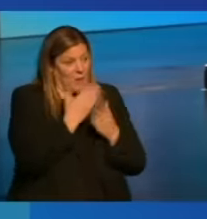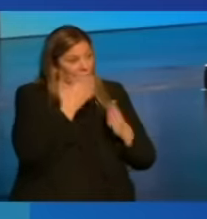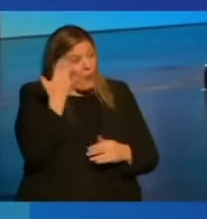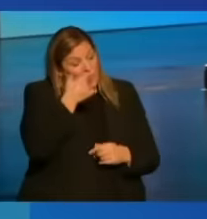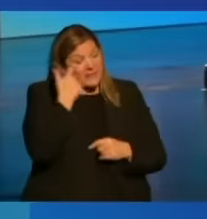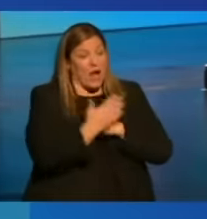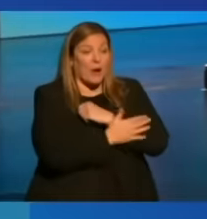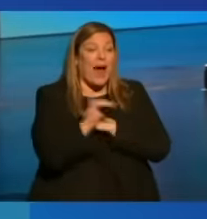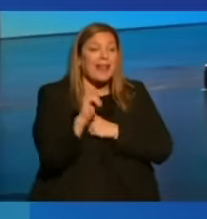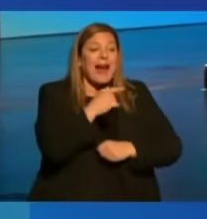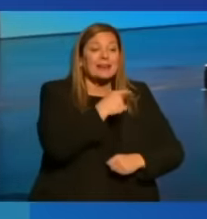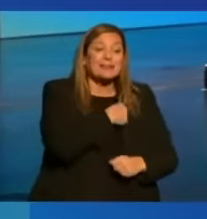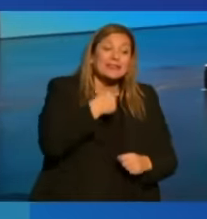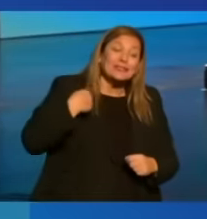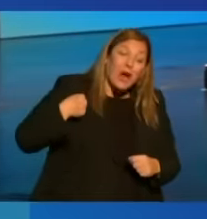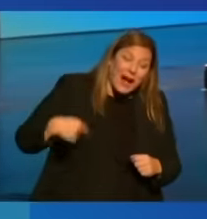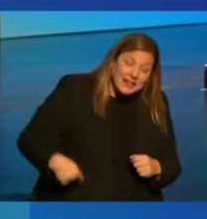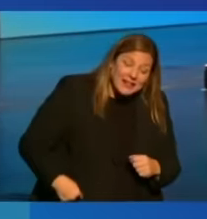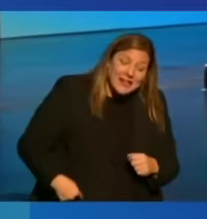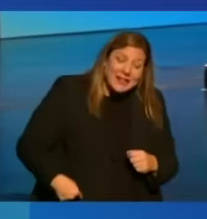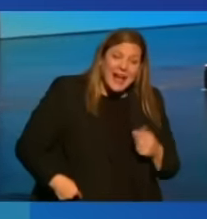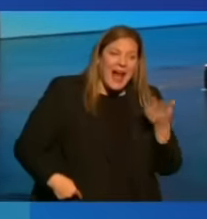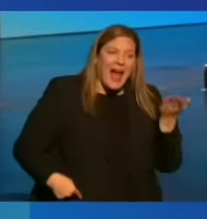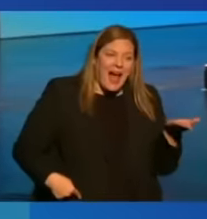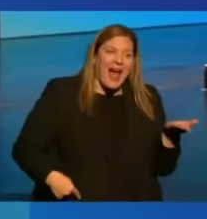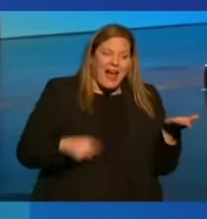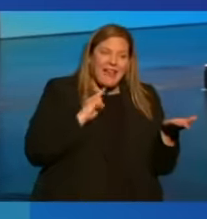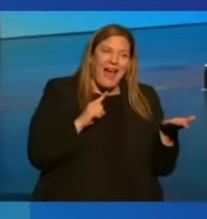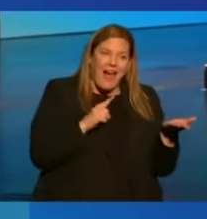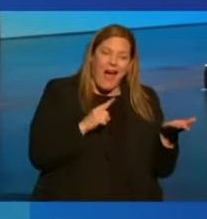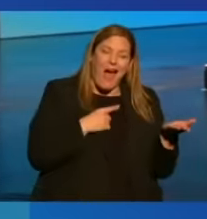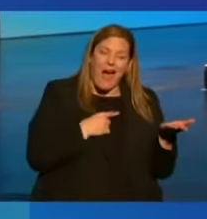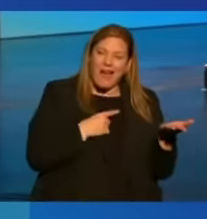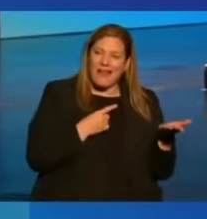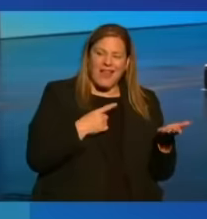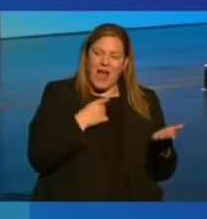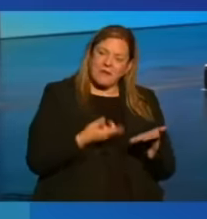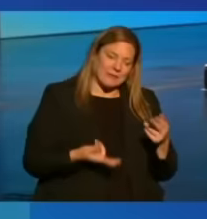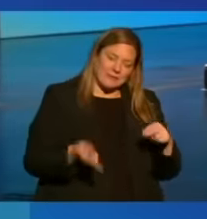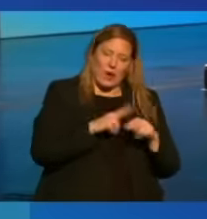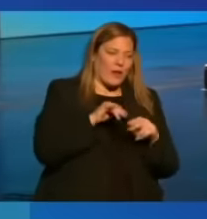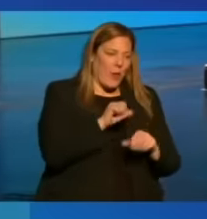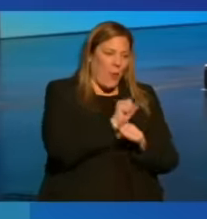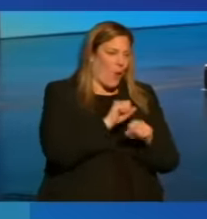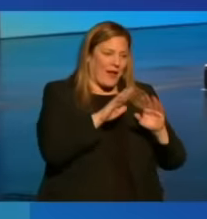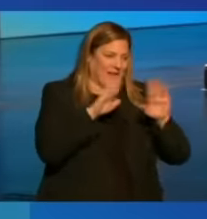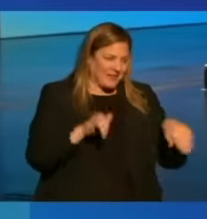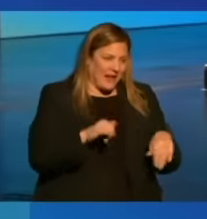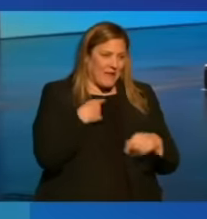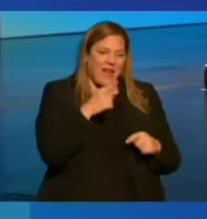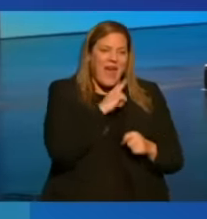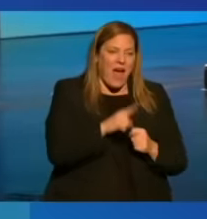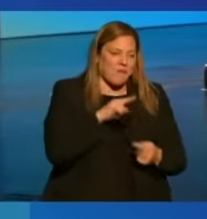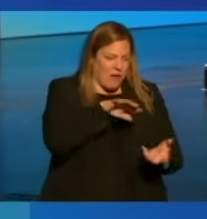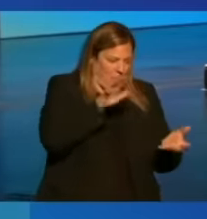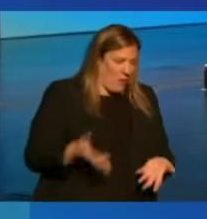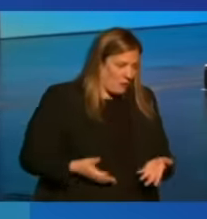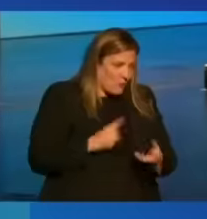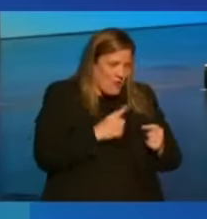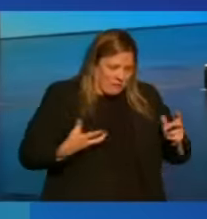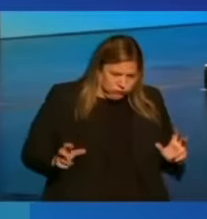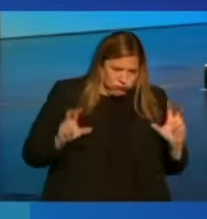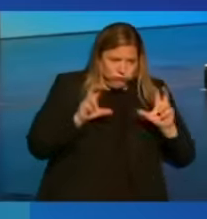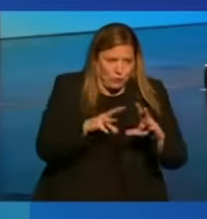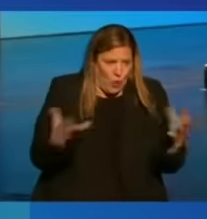because countries like China have gamed the system. They flooded export markets long after they had become